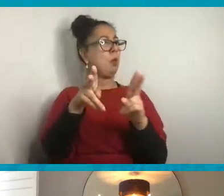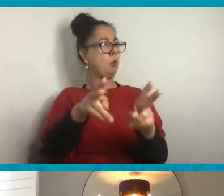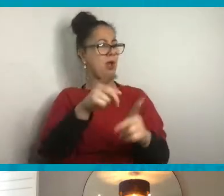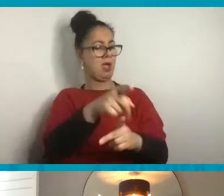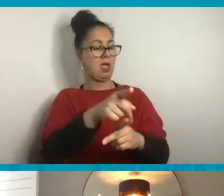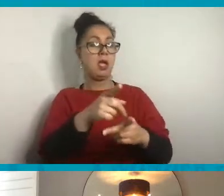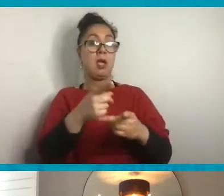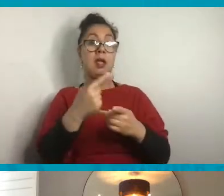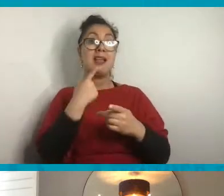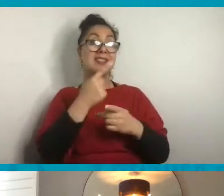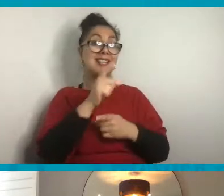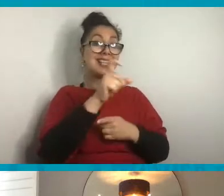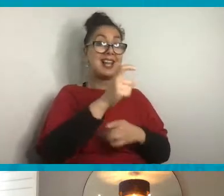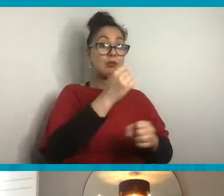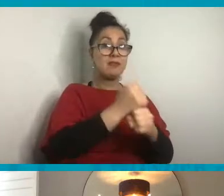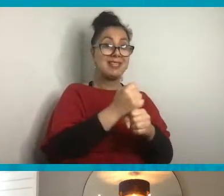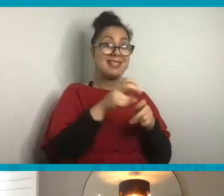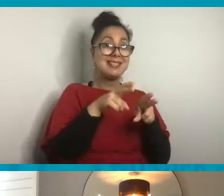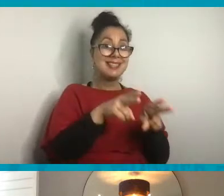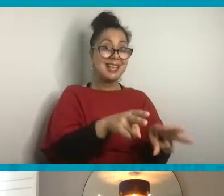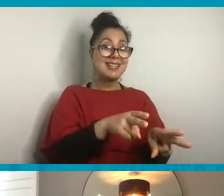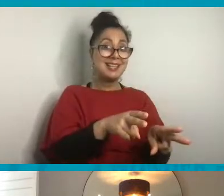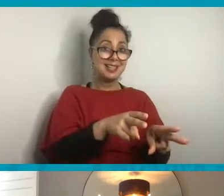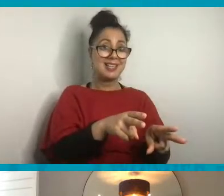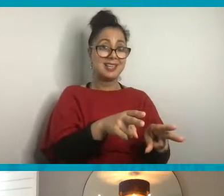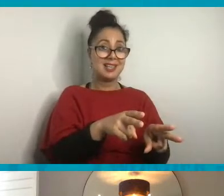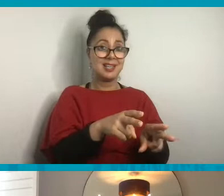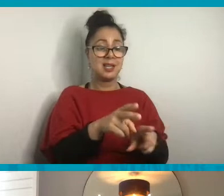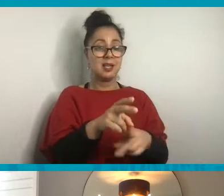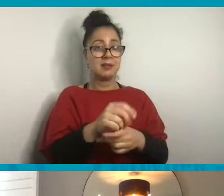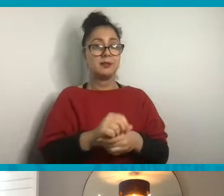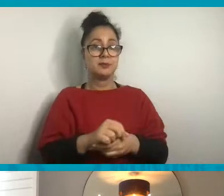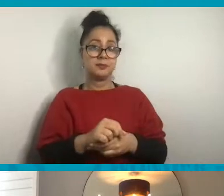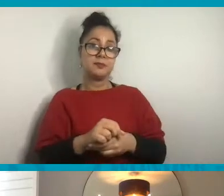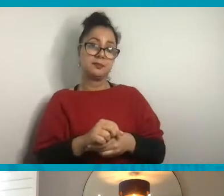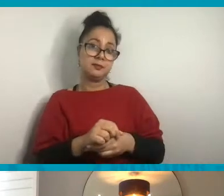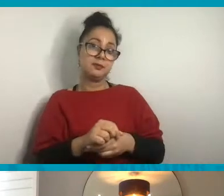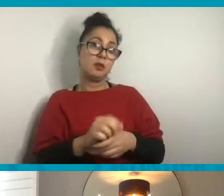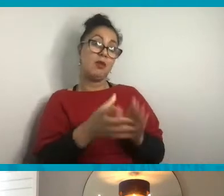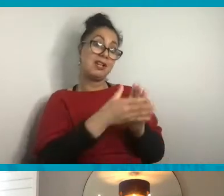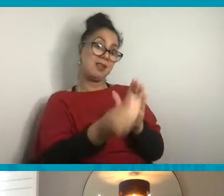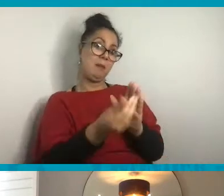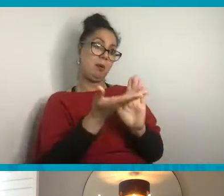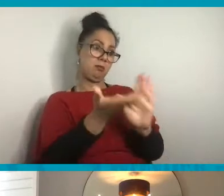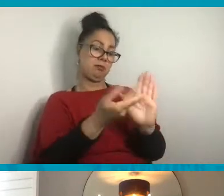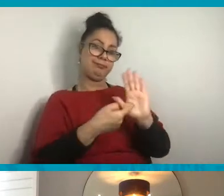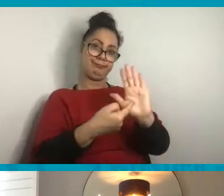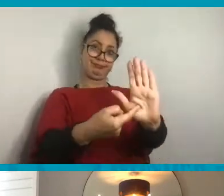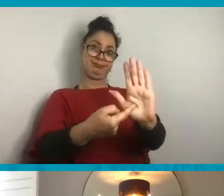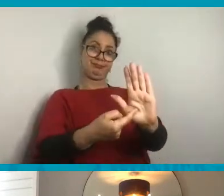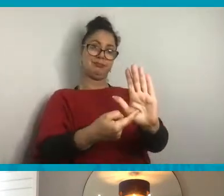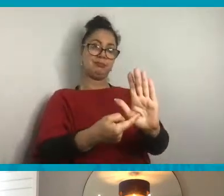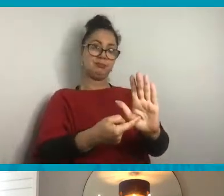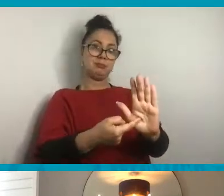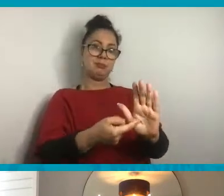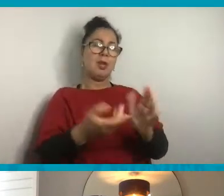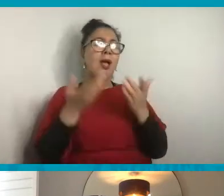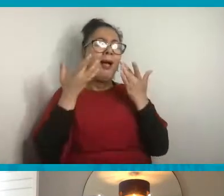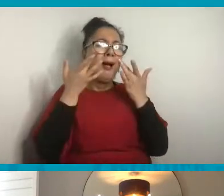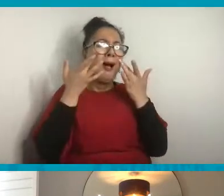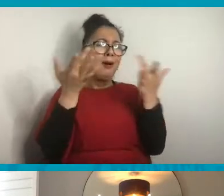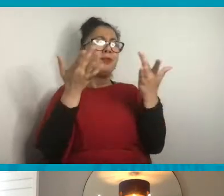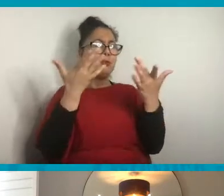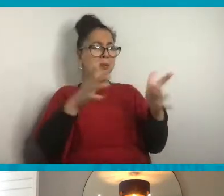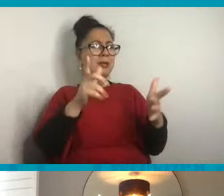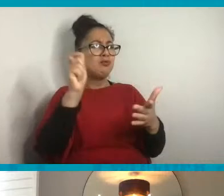calligraphy technique that people usually need to, yeah, it's not that obvious what you've written, so you